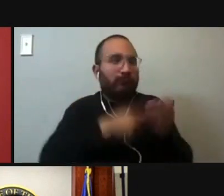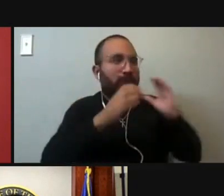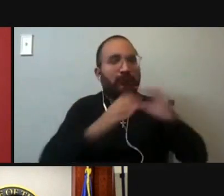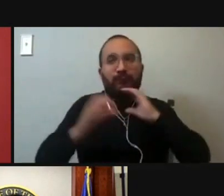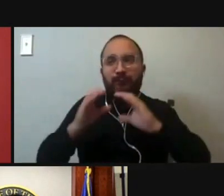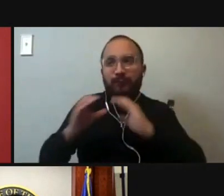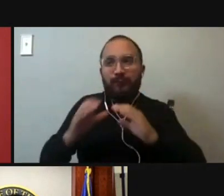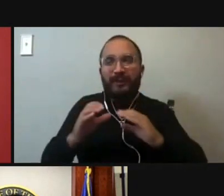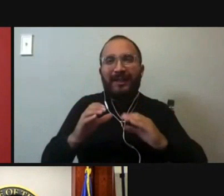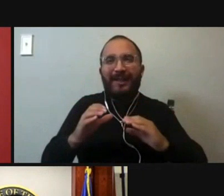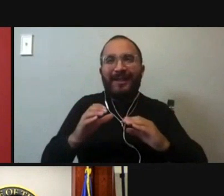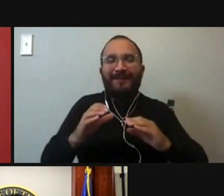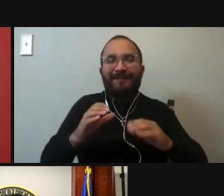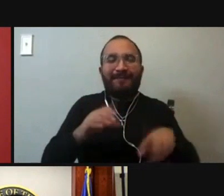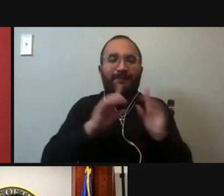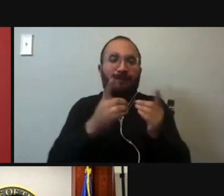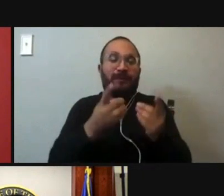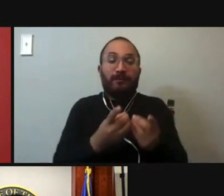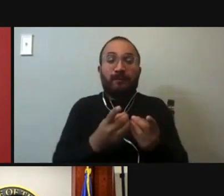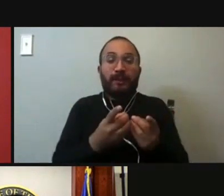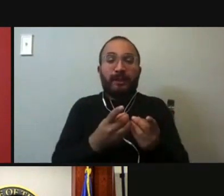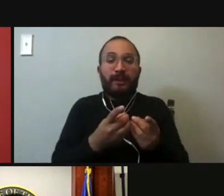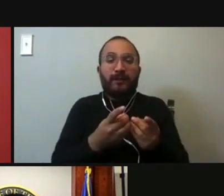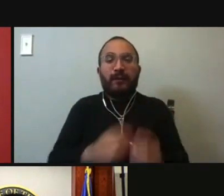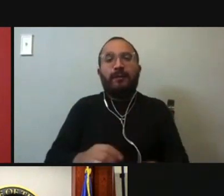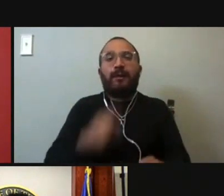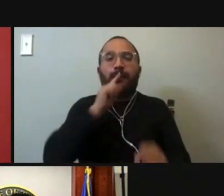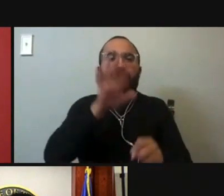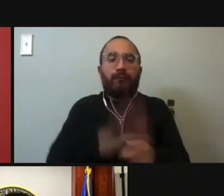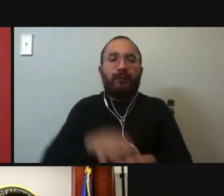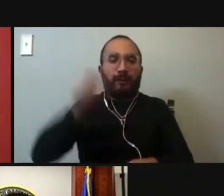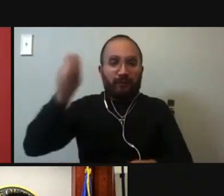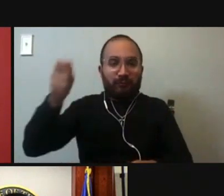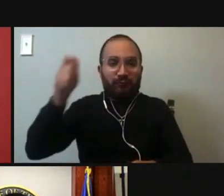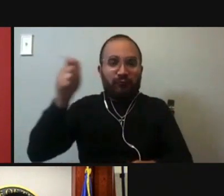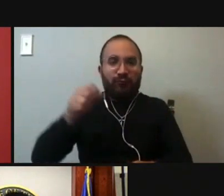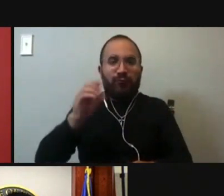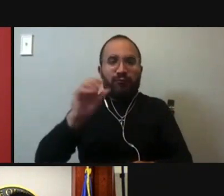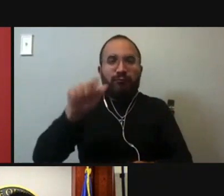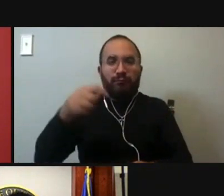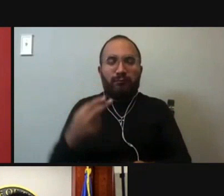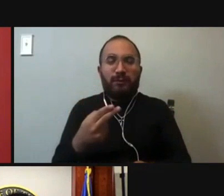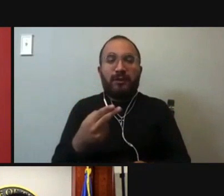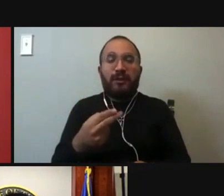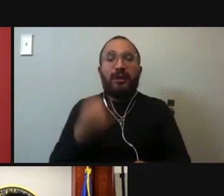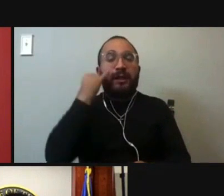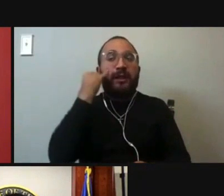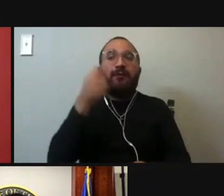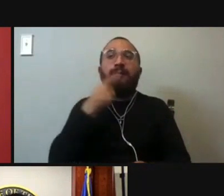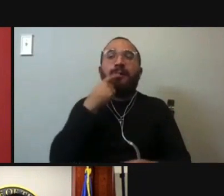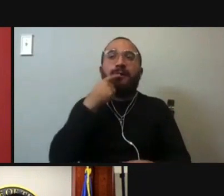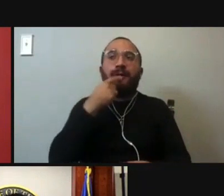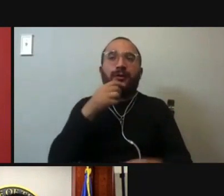from our oath of office. And so if we're going to say that we're going to provide and ensure equal access to